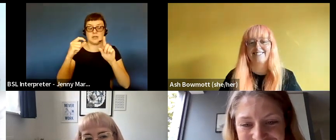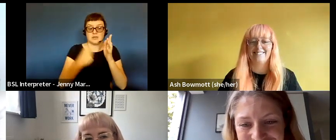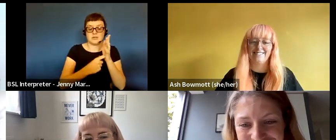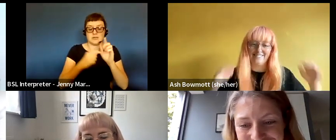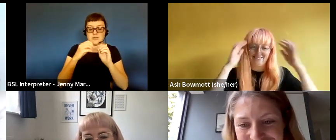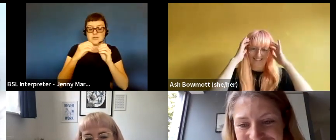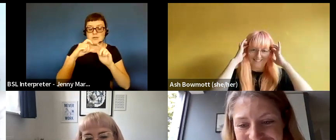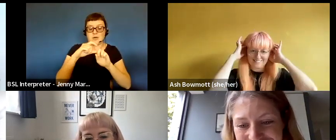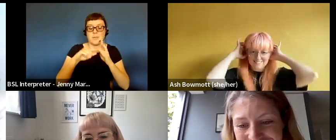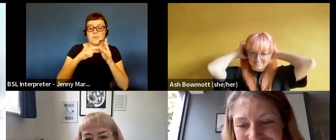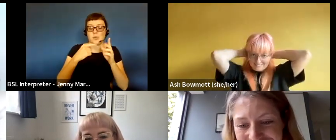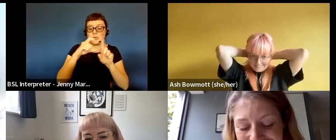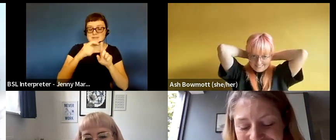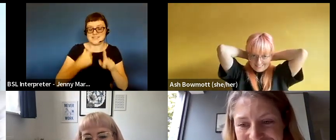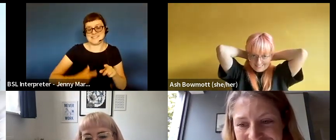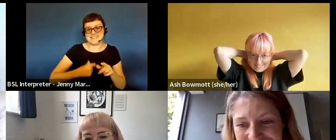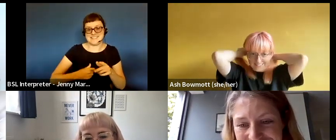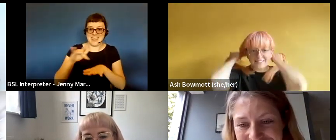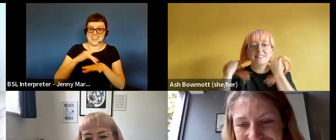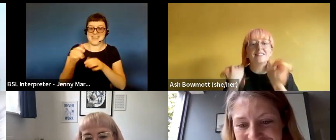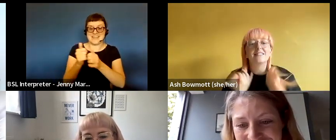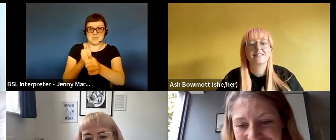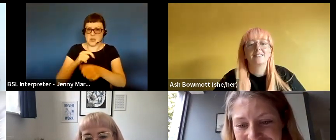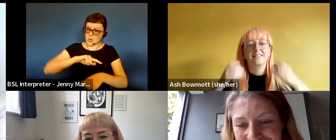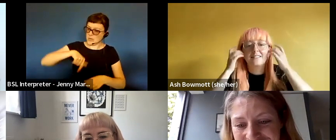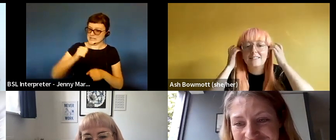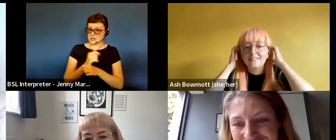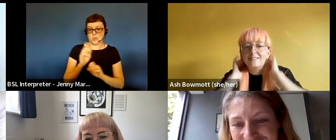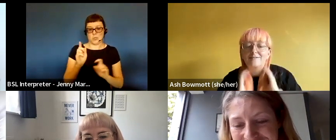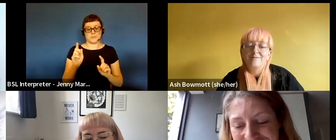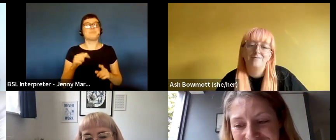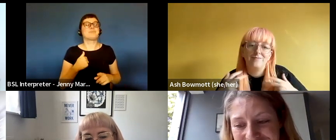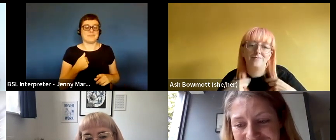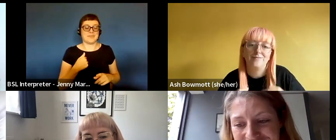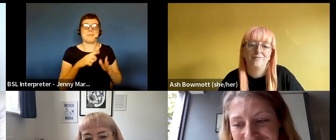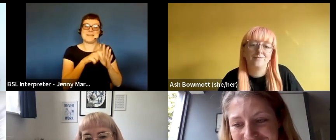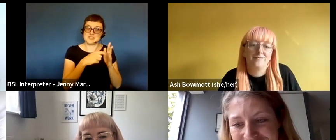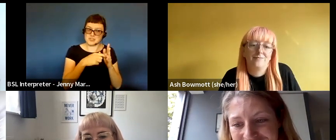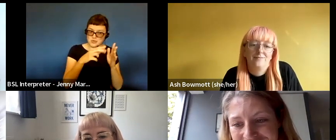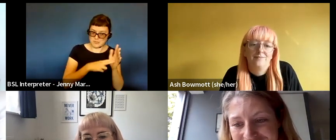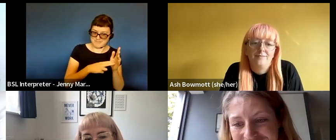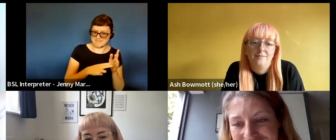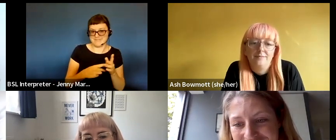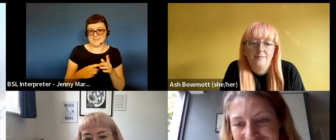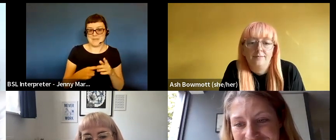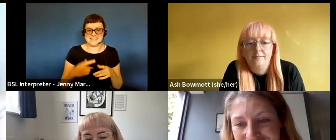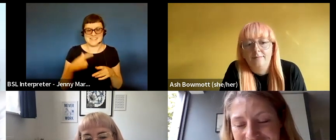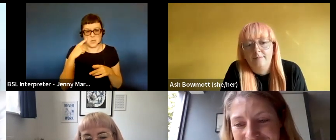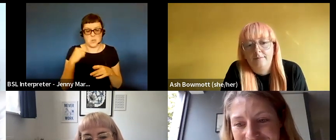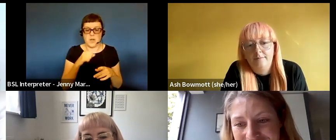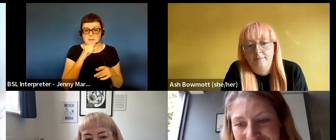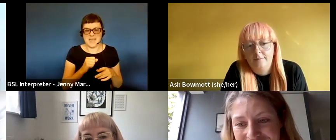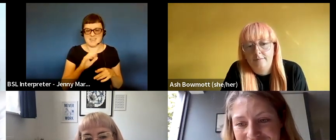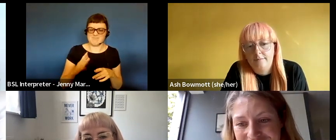What did we do? Yes, good question. Hi everyone, I'm John. I'm a cis white male in